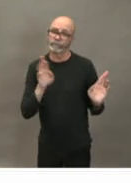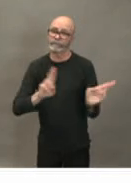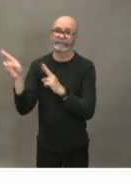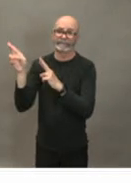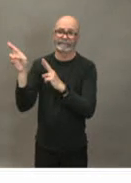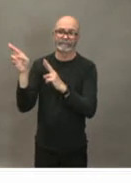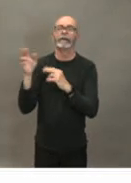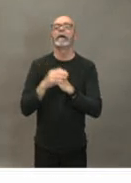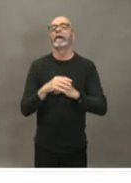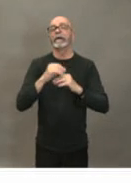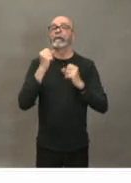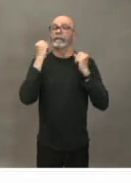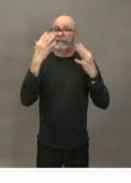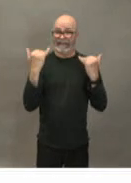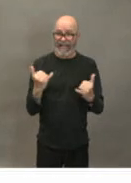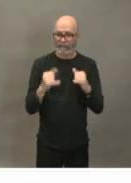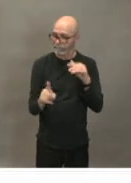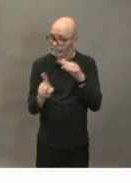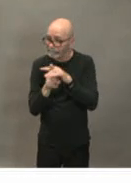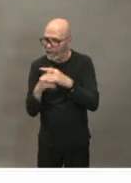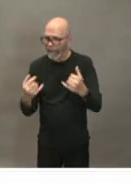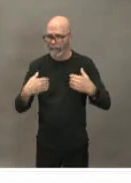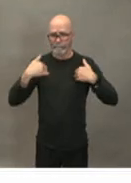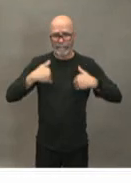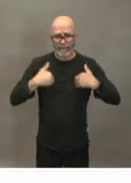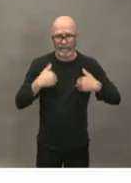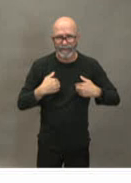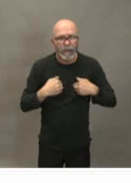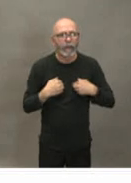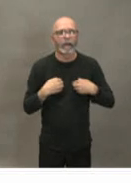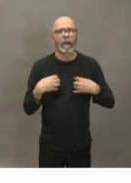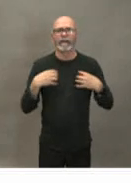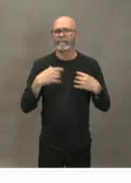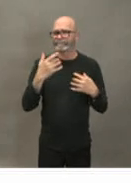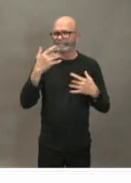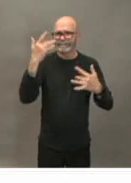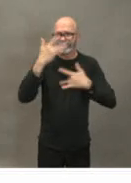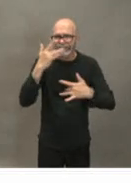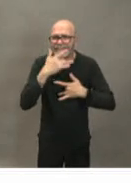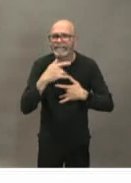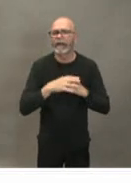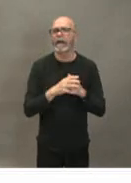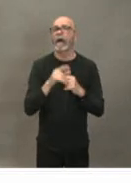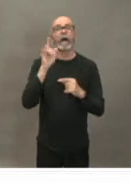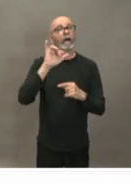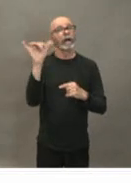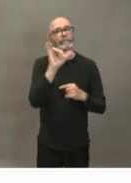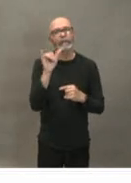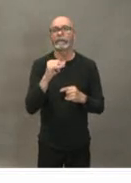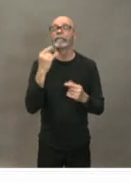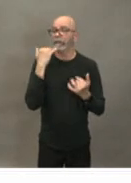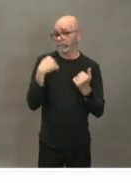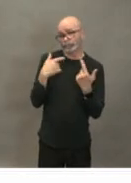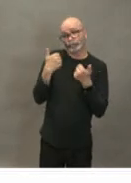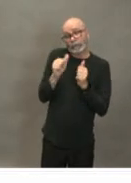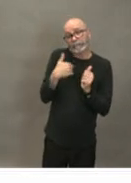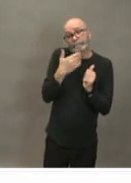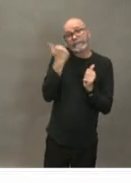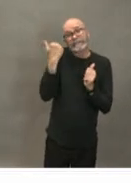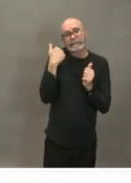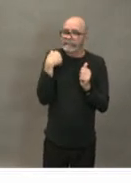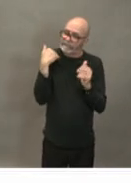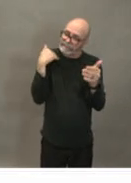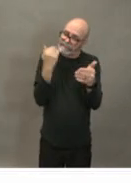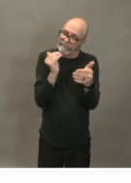uh and and at the same time maintaining as best as we can uh being able to meet the other healthcare needs of